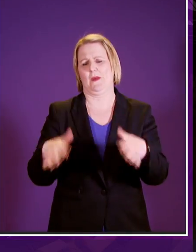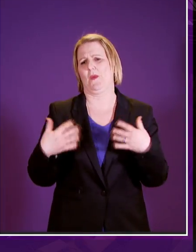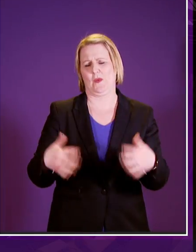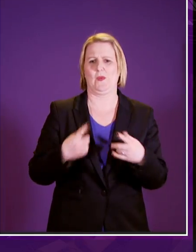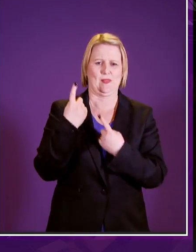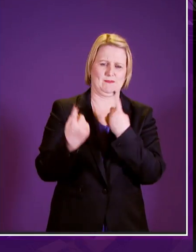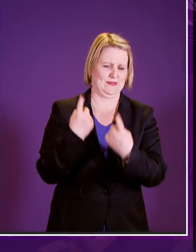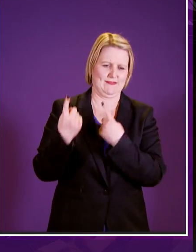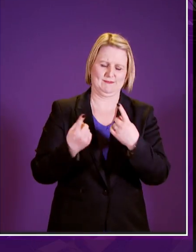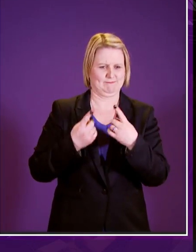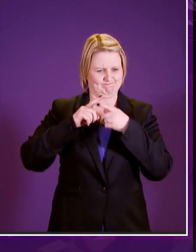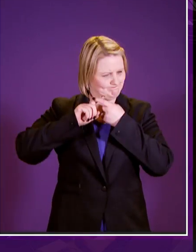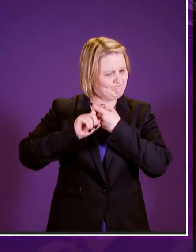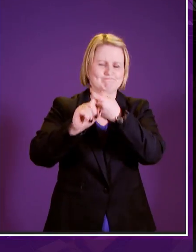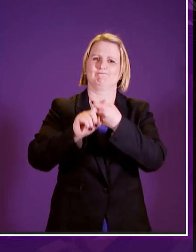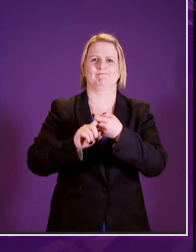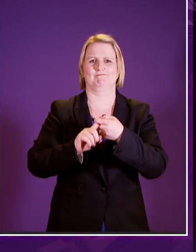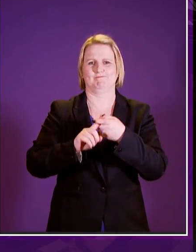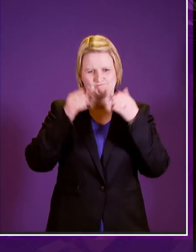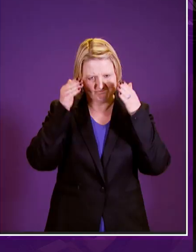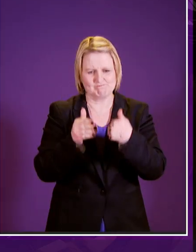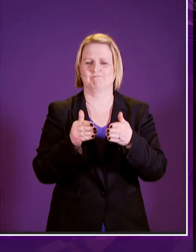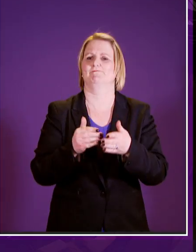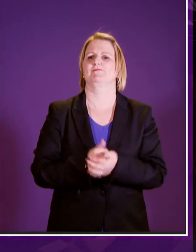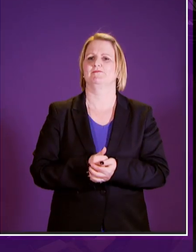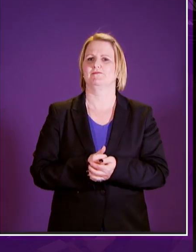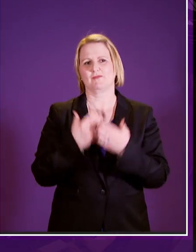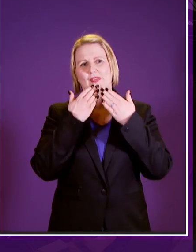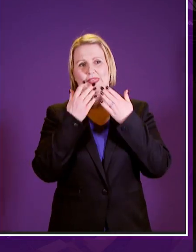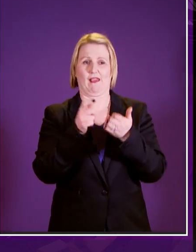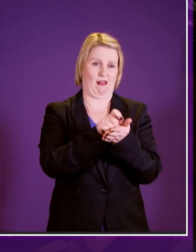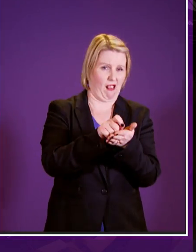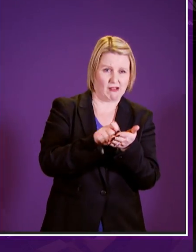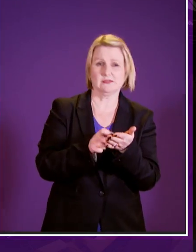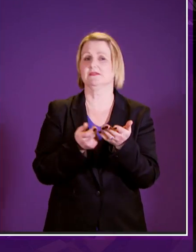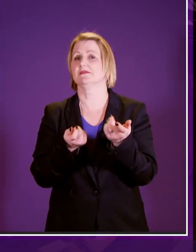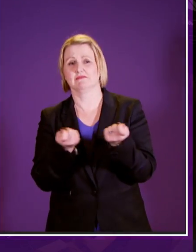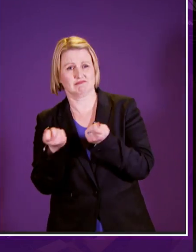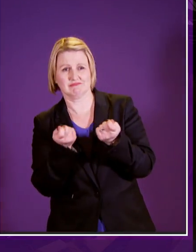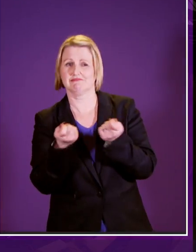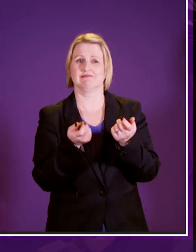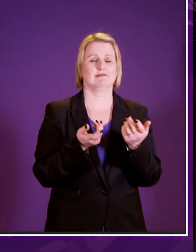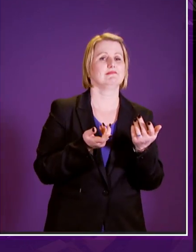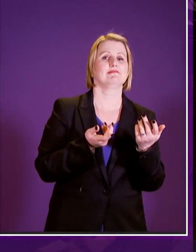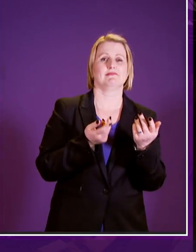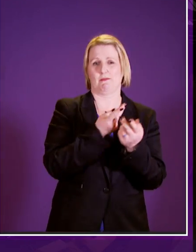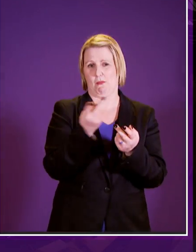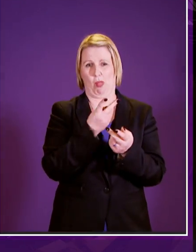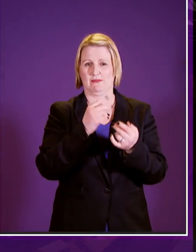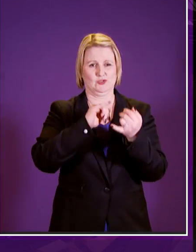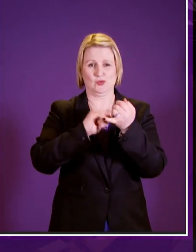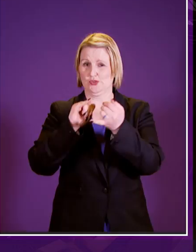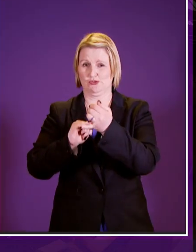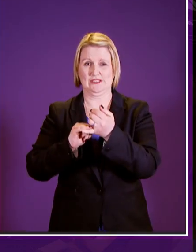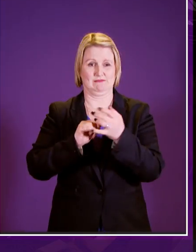commitment and their dedication let me also express my thanks to the clerks and to the conveners both conveners of the